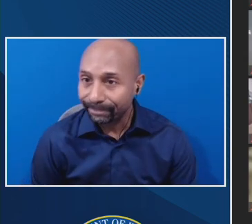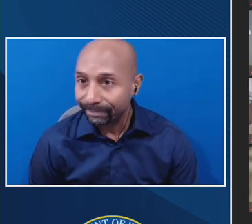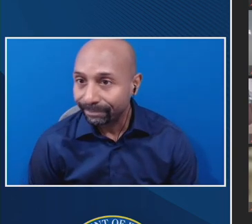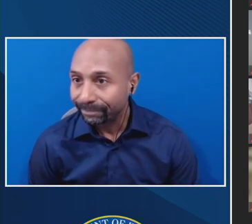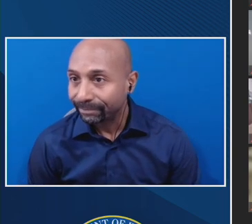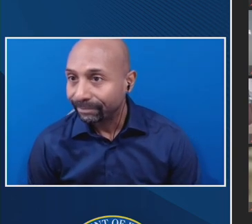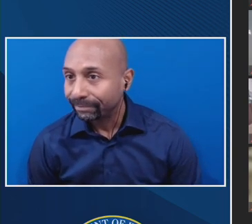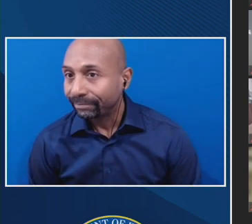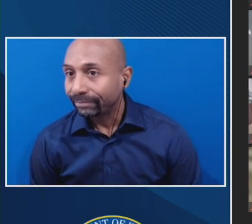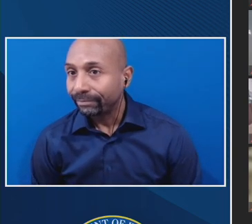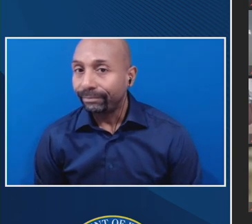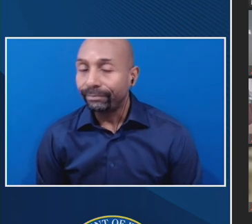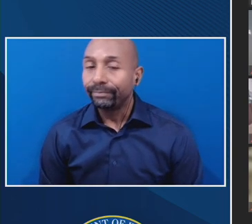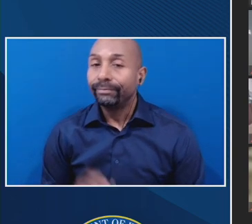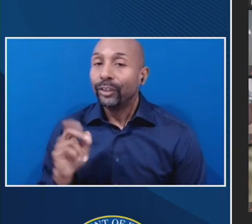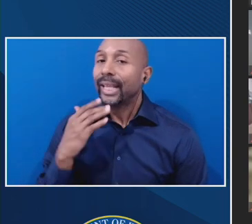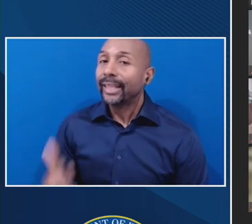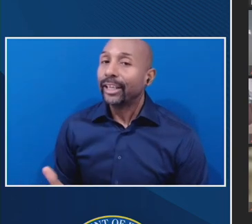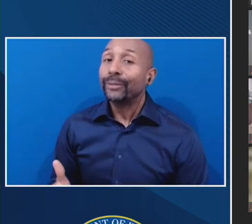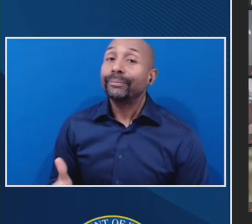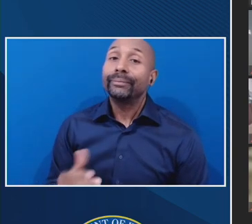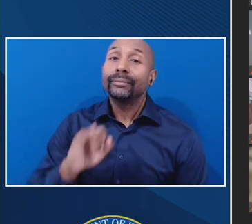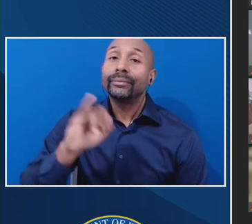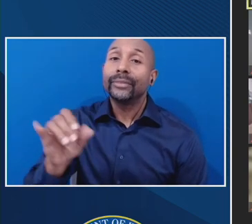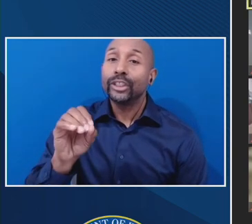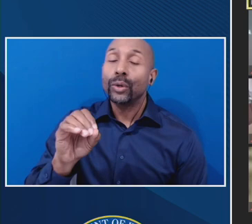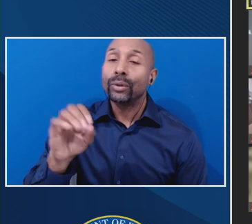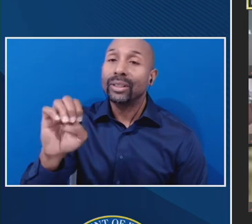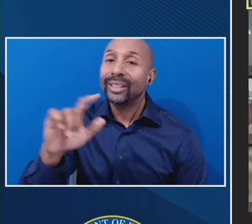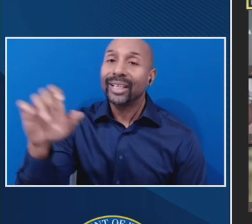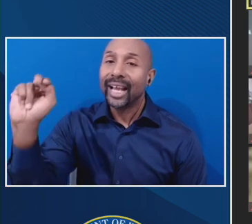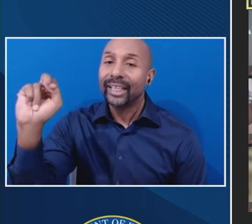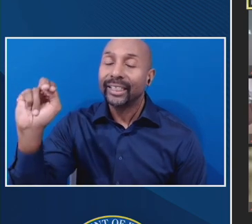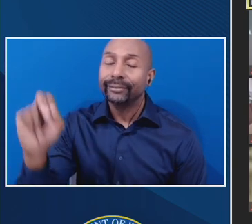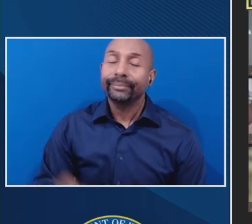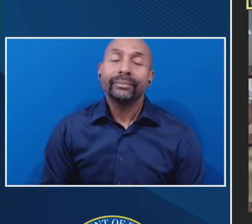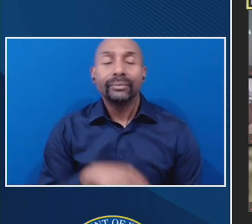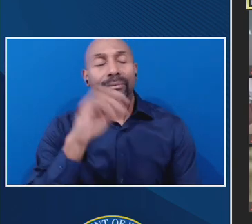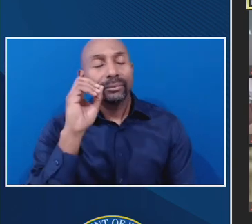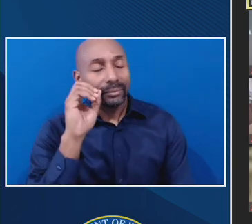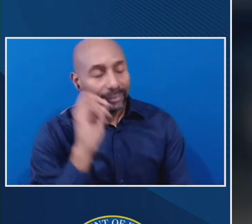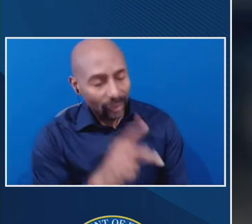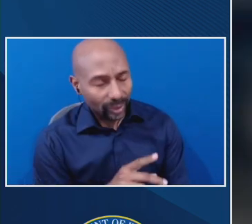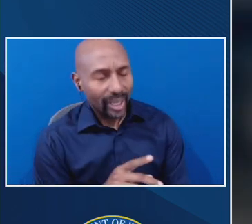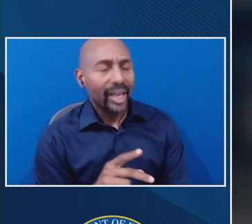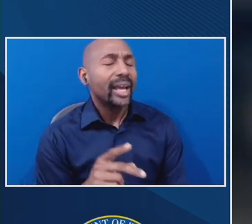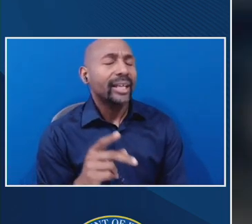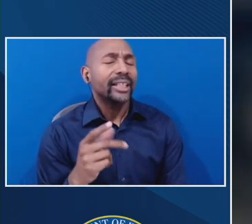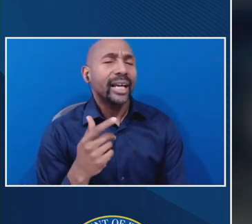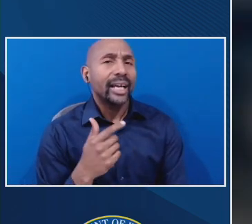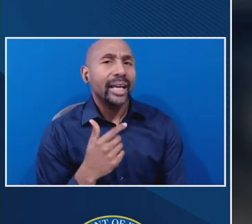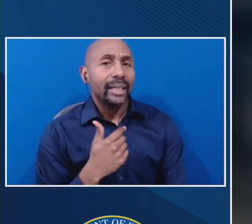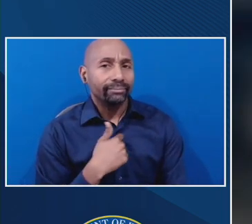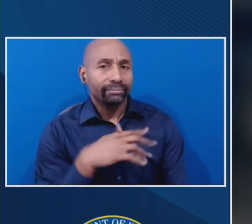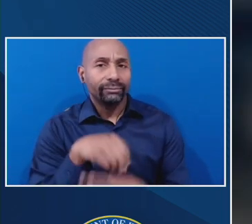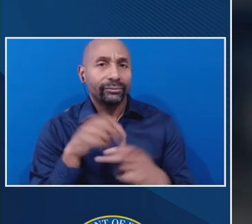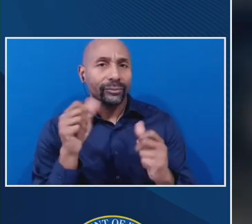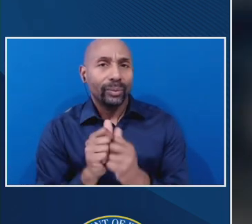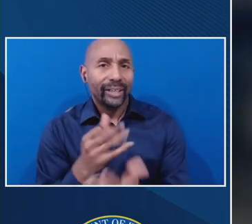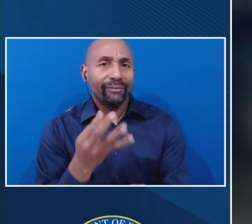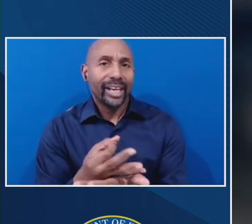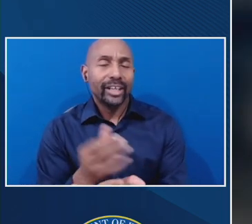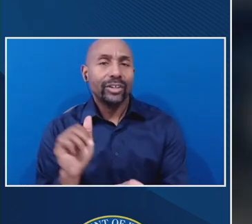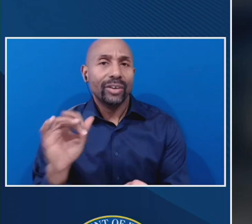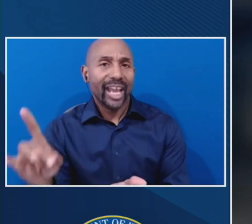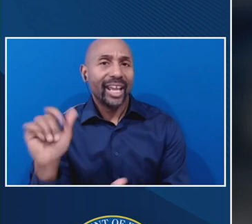All right. Thank you. Joellen? Um, okay. So I've been doing financial administration for 36 years,